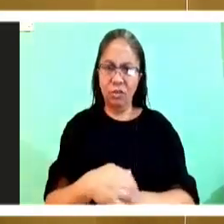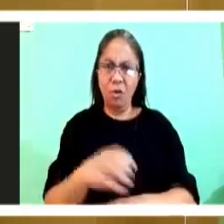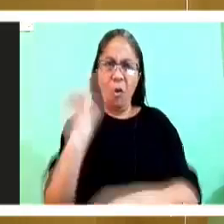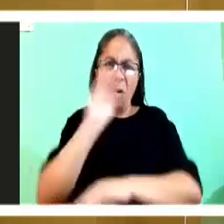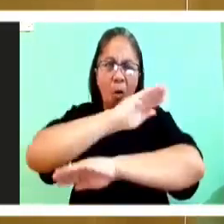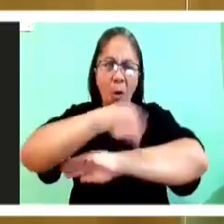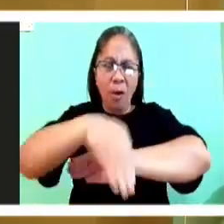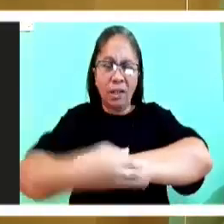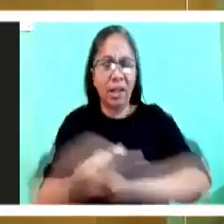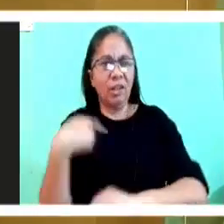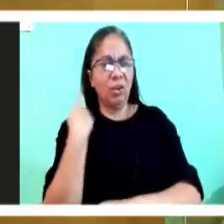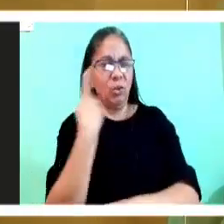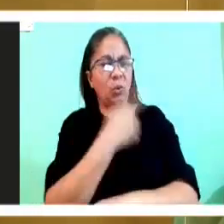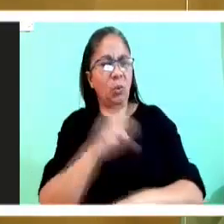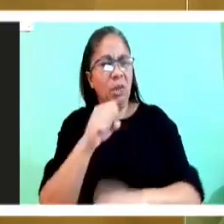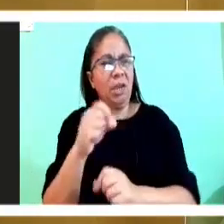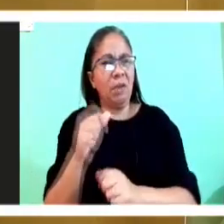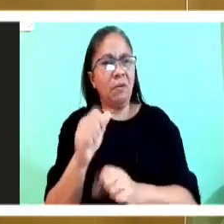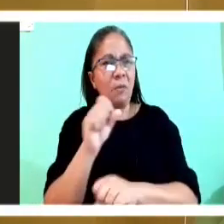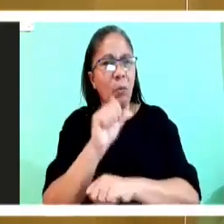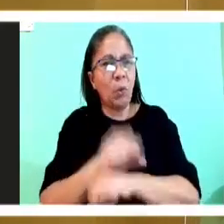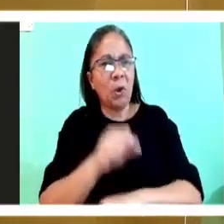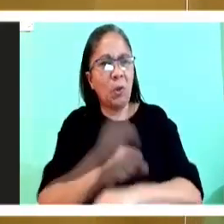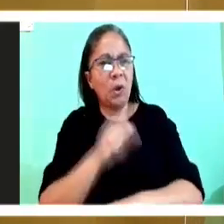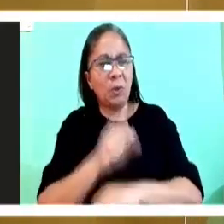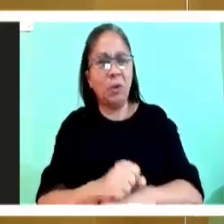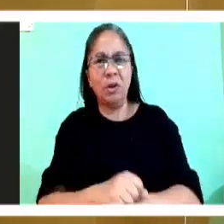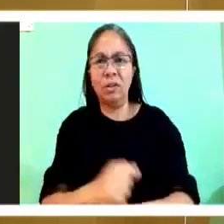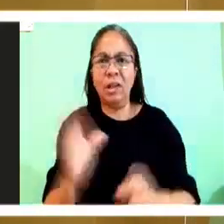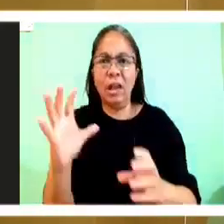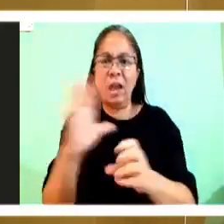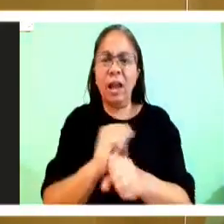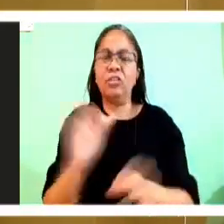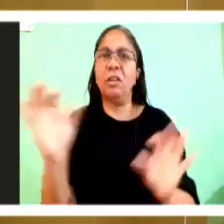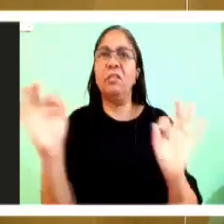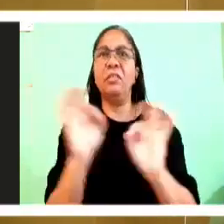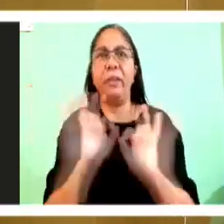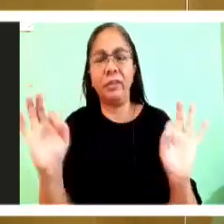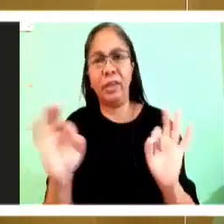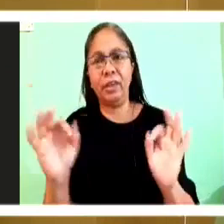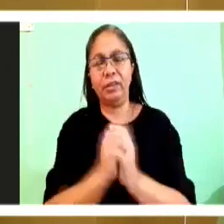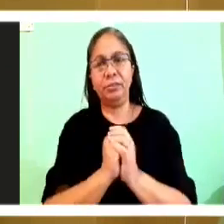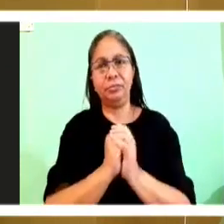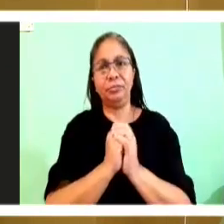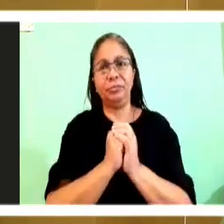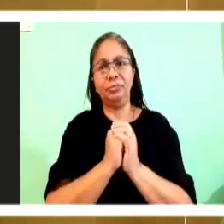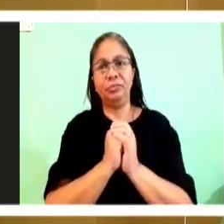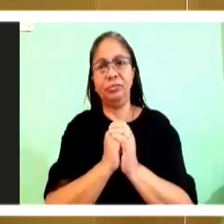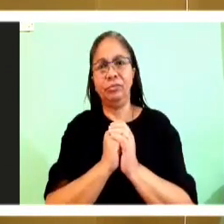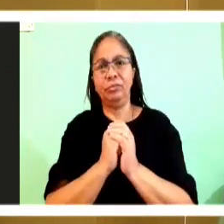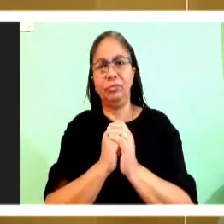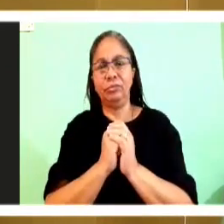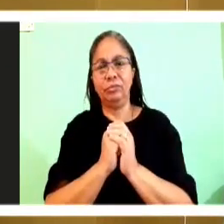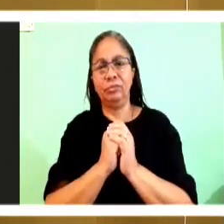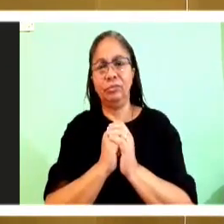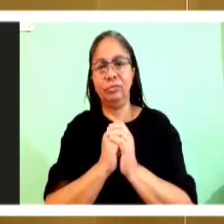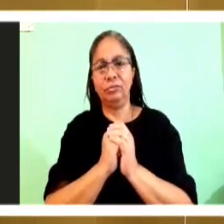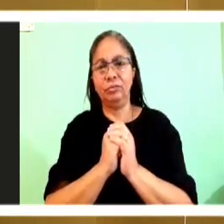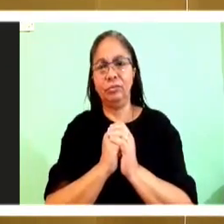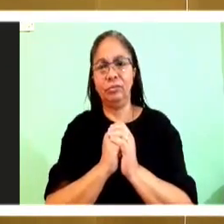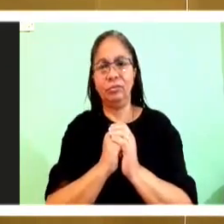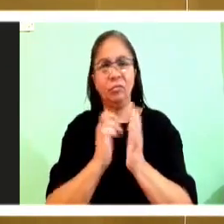So all the human obstacles are there. All of them. The fact that Jesus is not a fisherman,